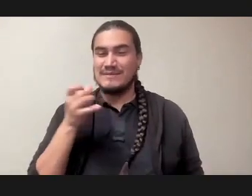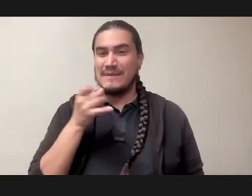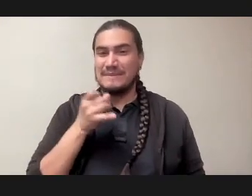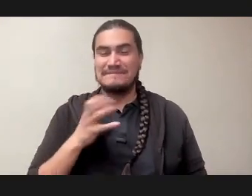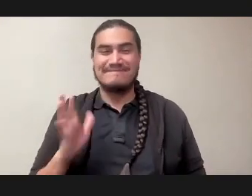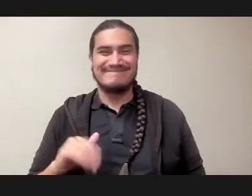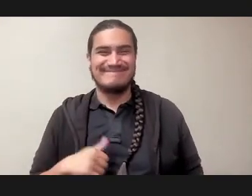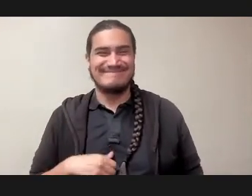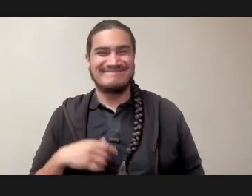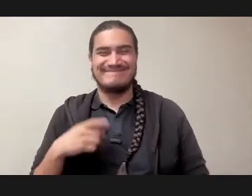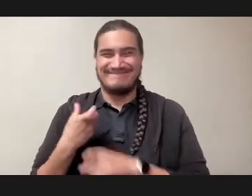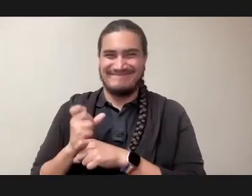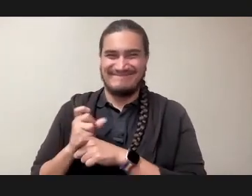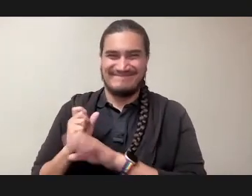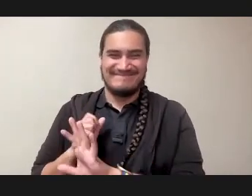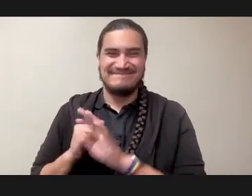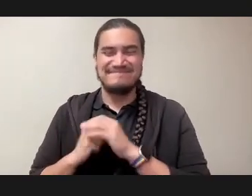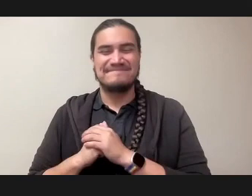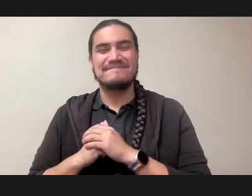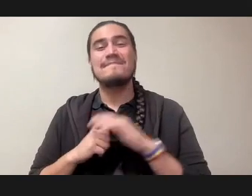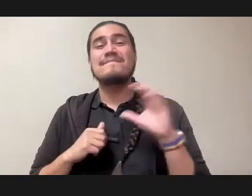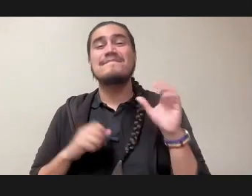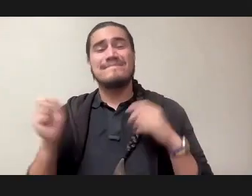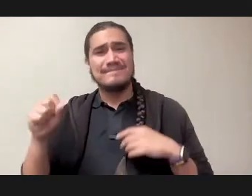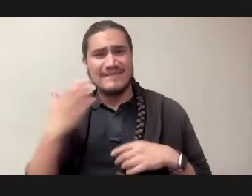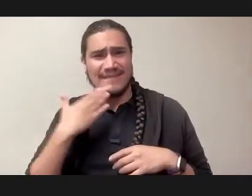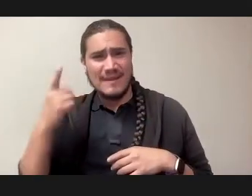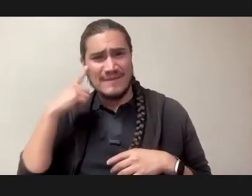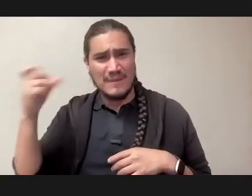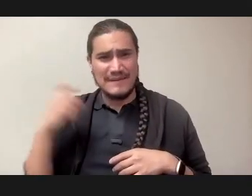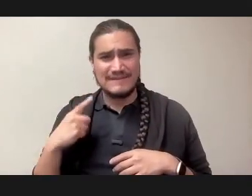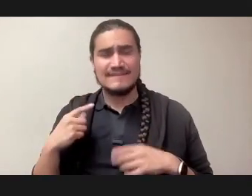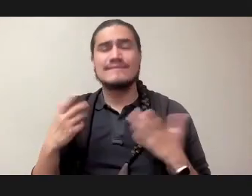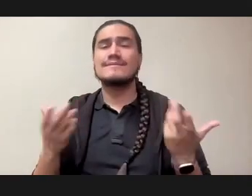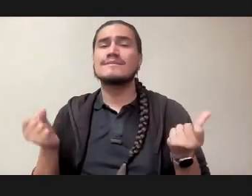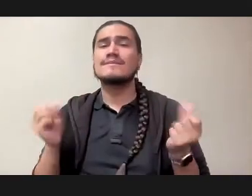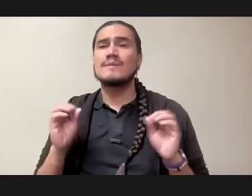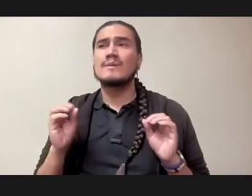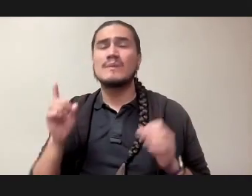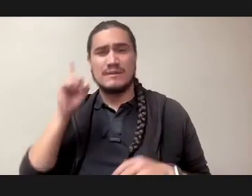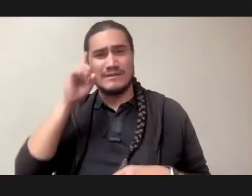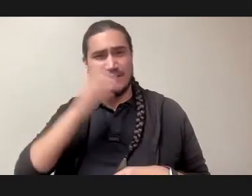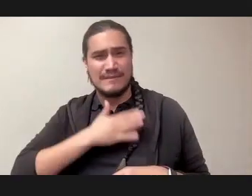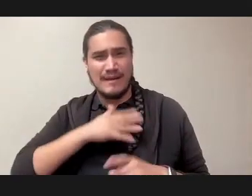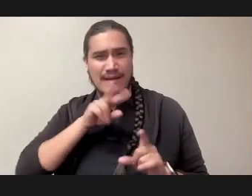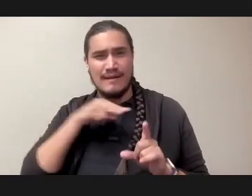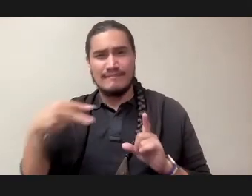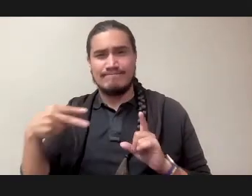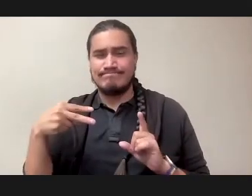Just joking. Yeah, thank you for asking me. So I think my lens is a little bit complex.